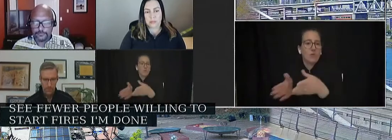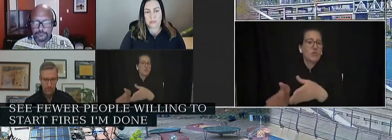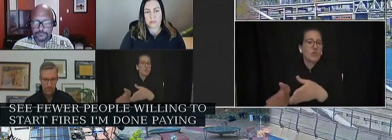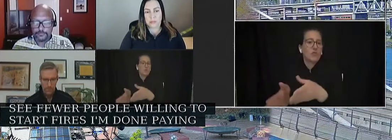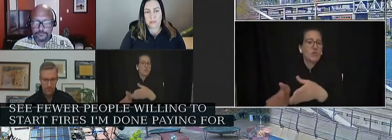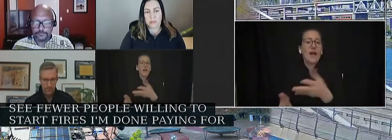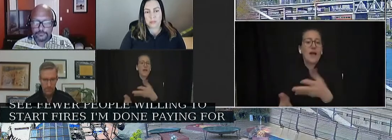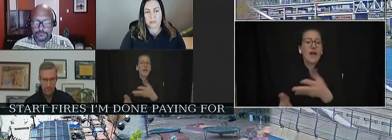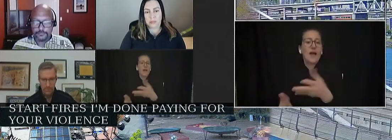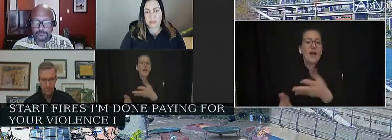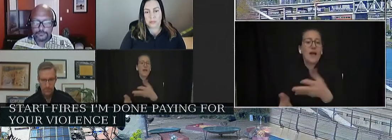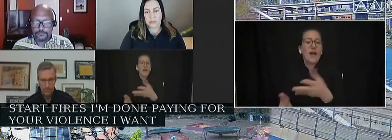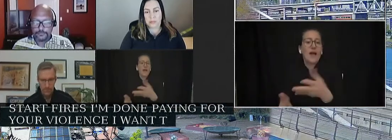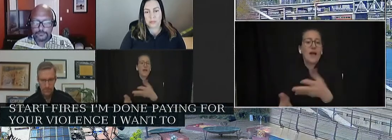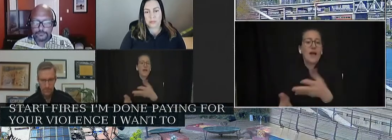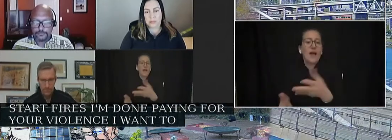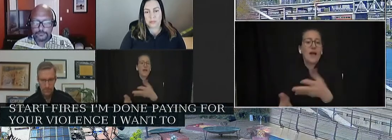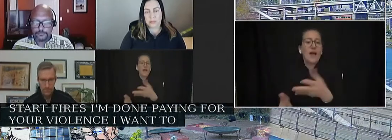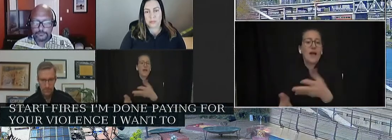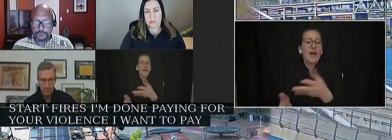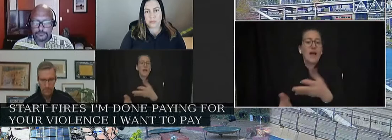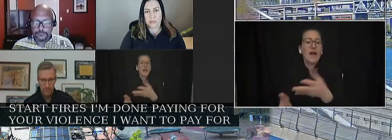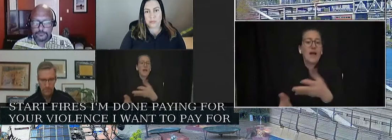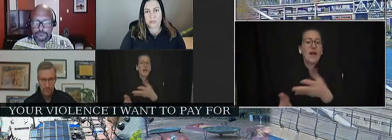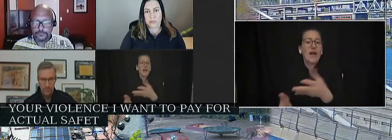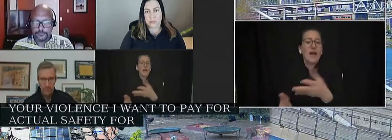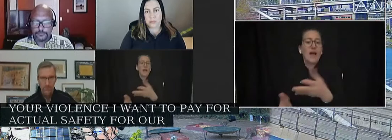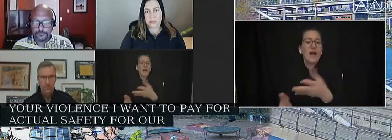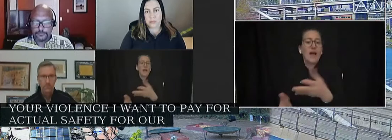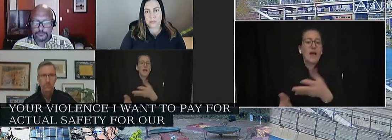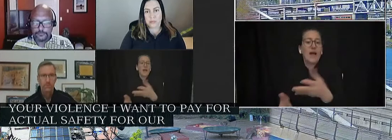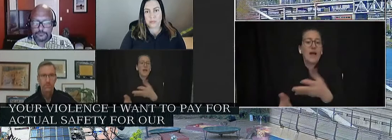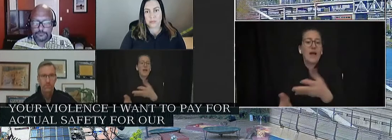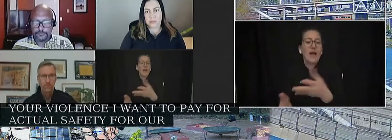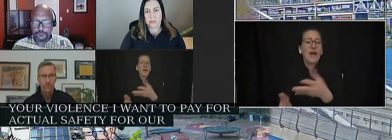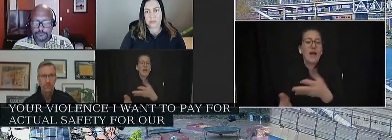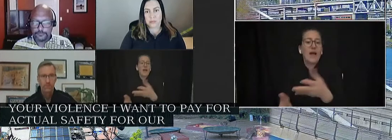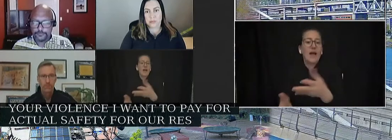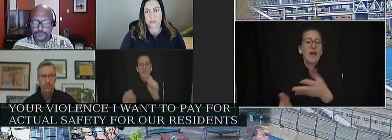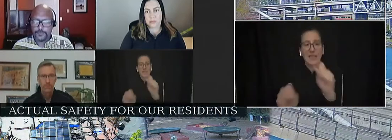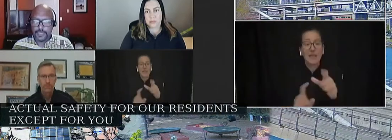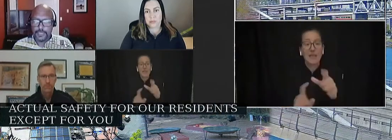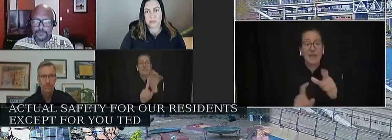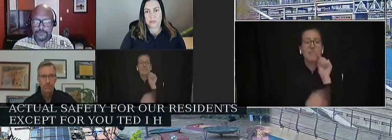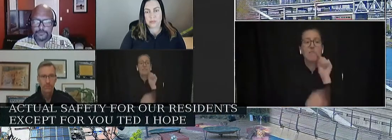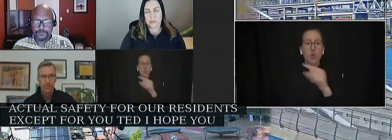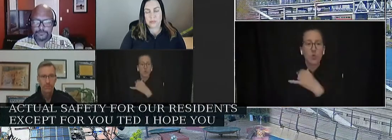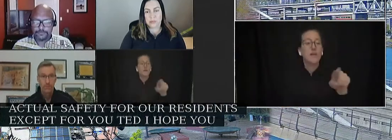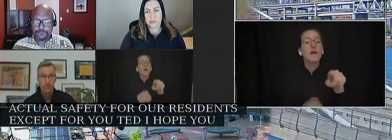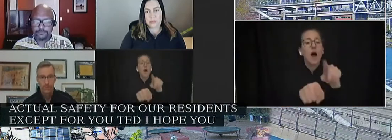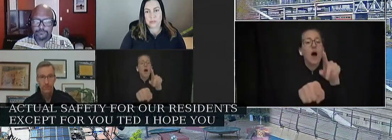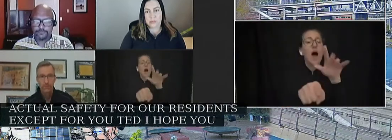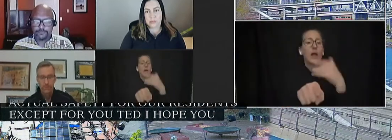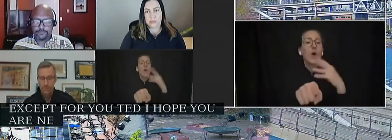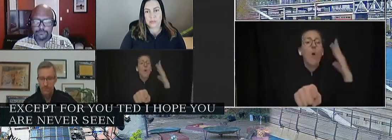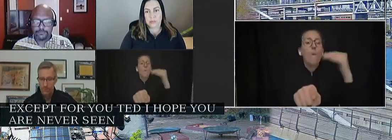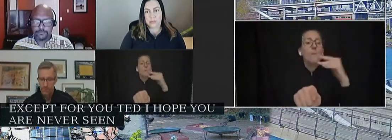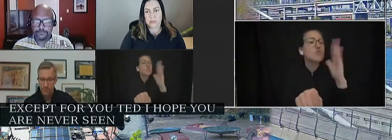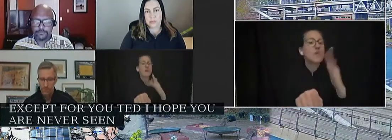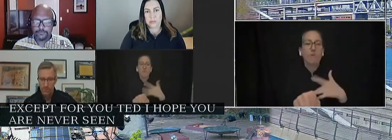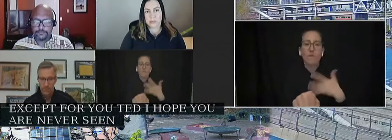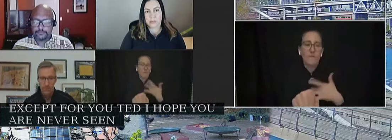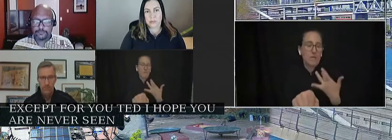for our residents. Except for you, Ted. hope you never feel safe walking around the community brutalized. Abolish the police and fucking resign.